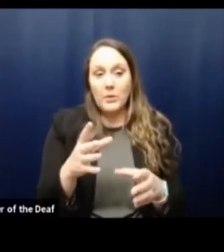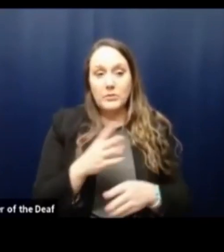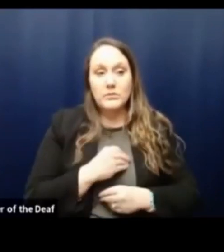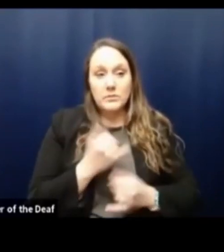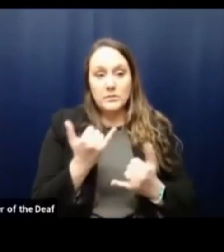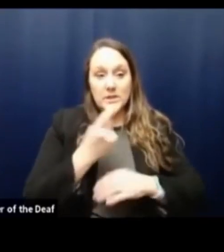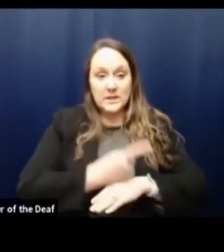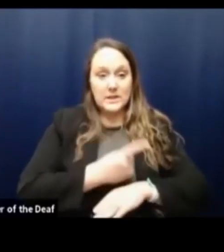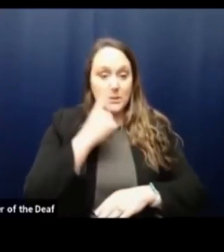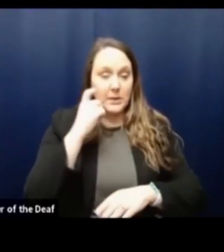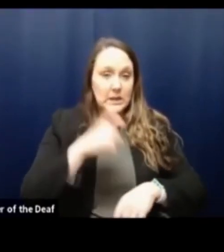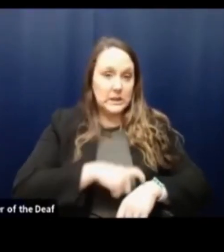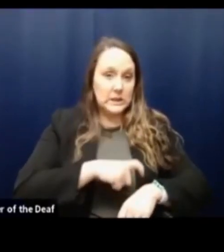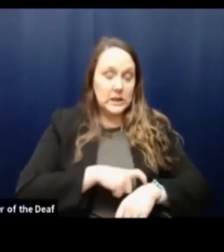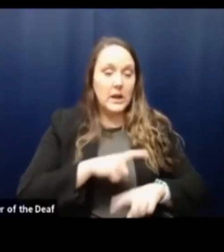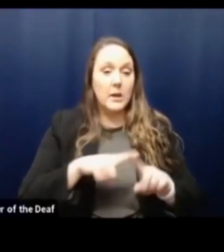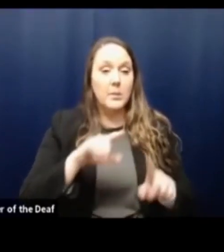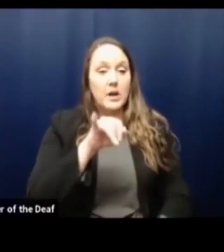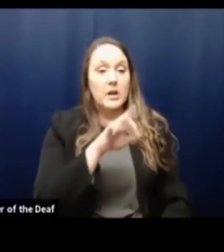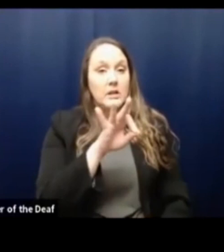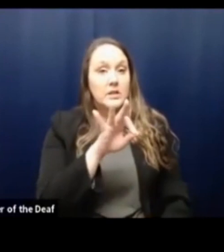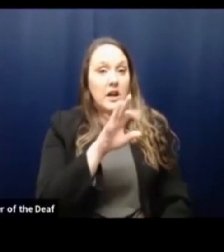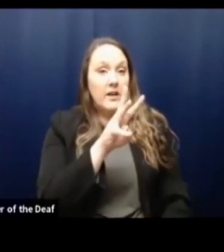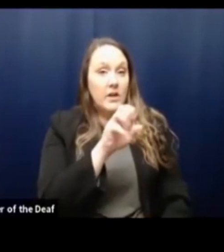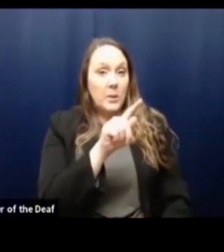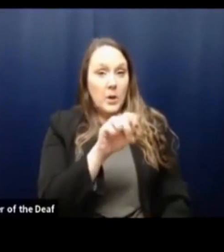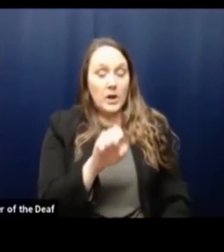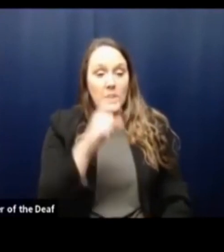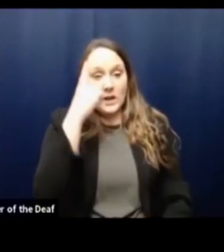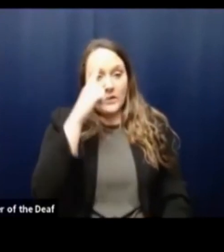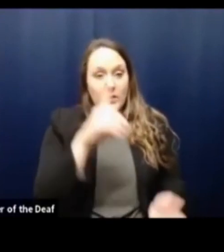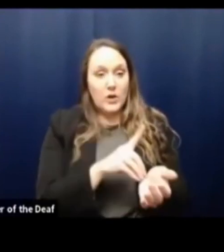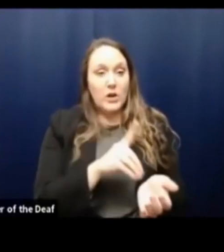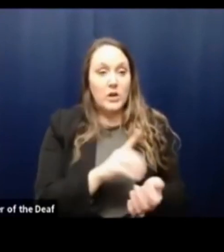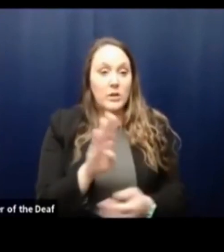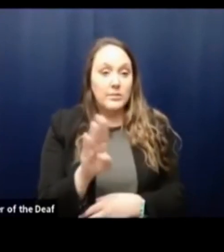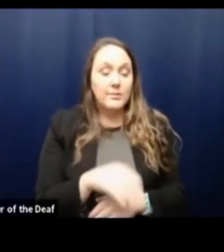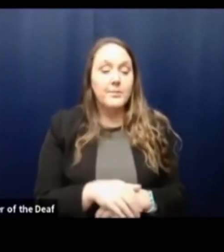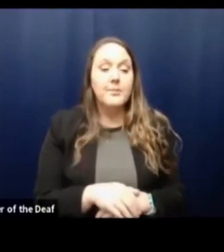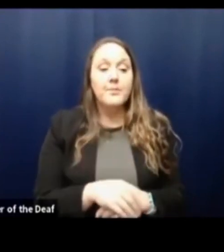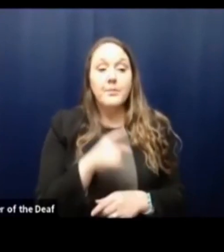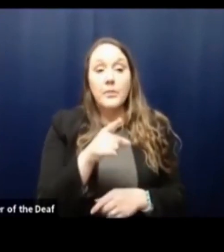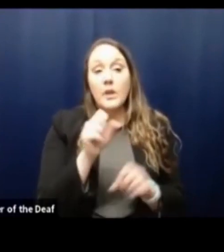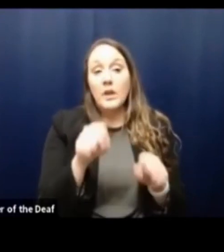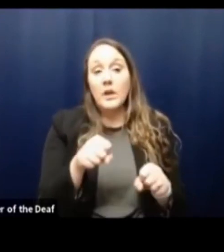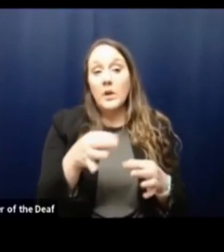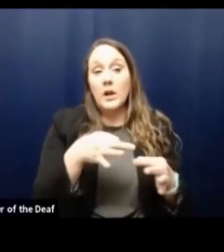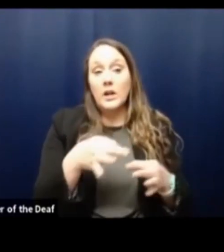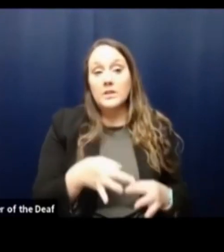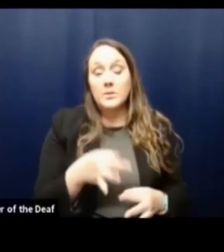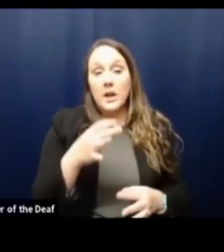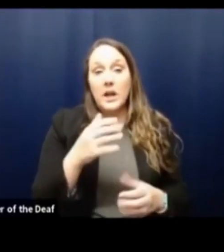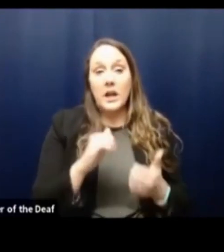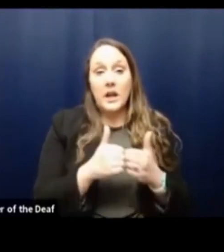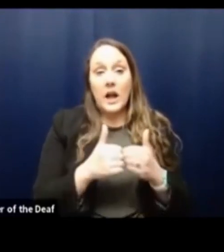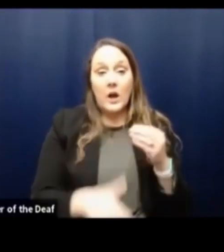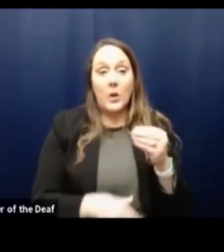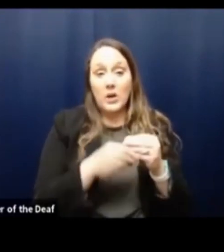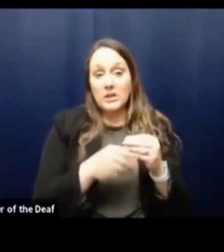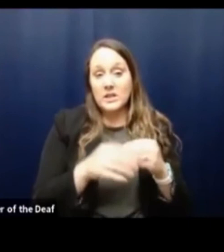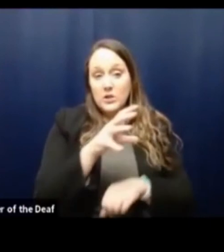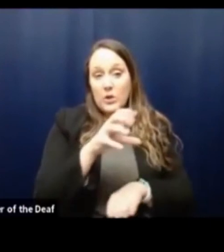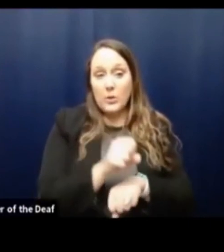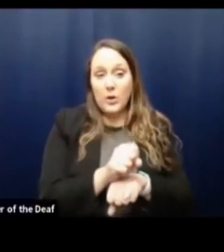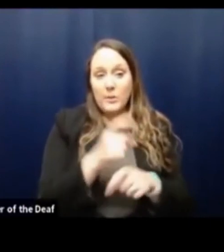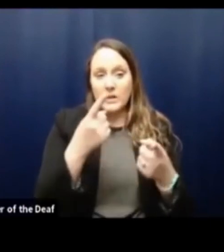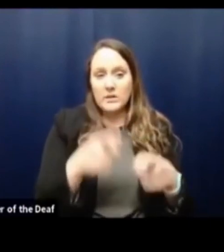time. Um, we have from Jeff with WATE. It's for Dr. Buchanan. Can you explain how the additional vaccine appointments came